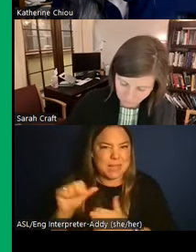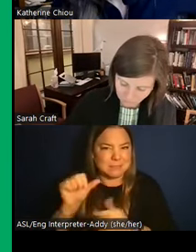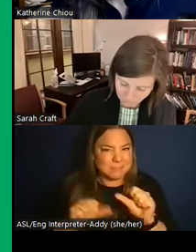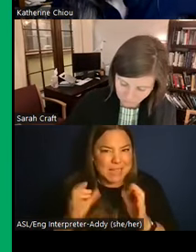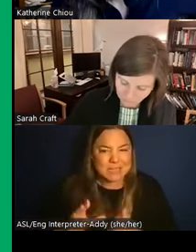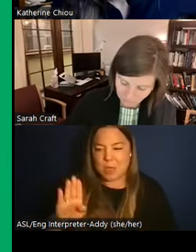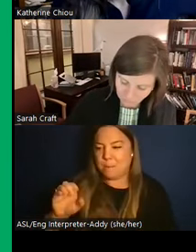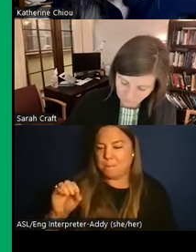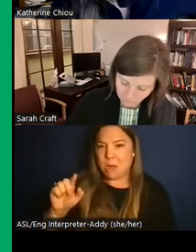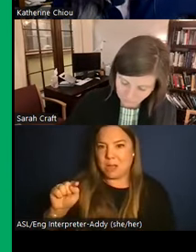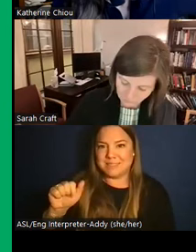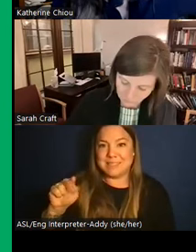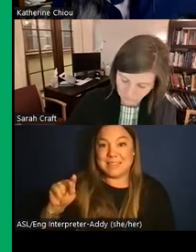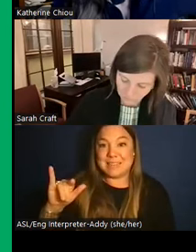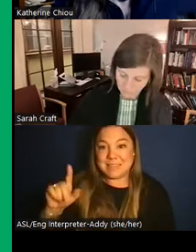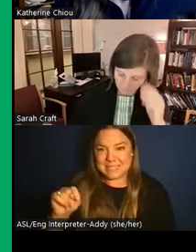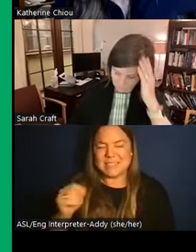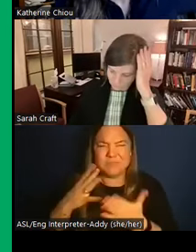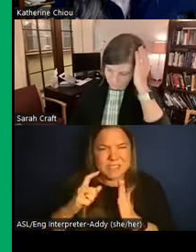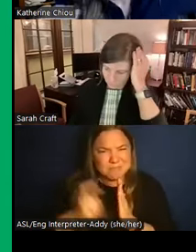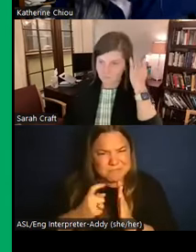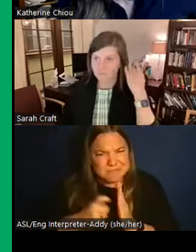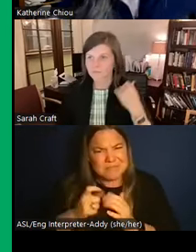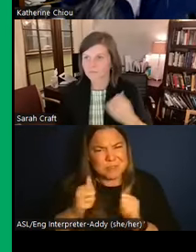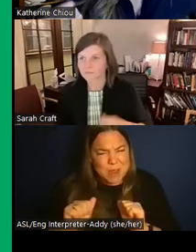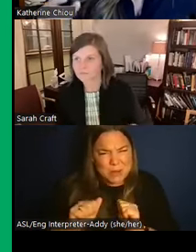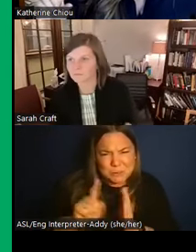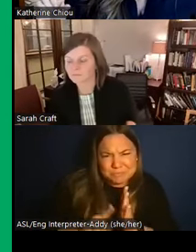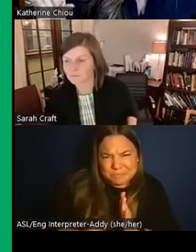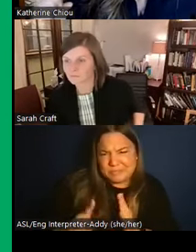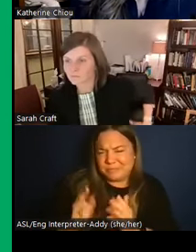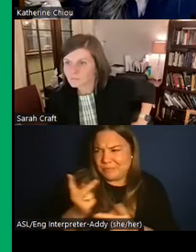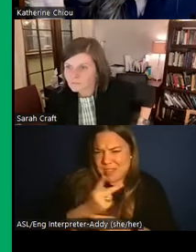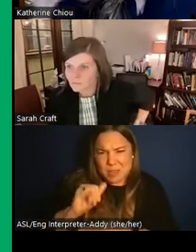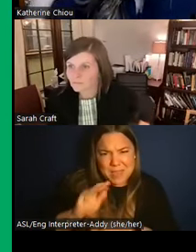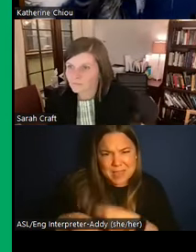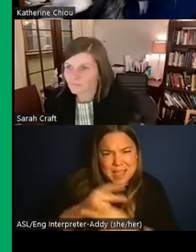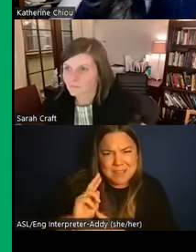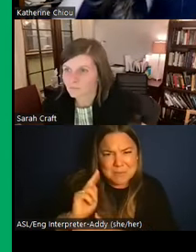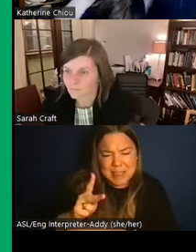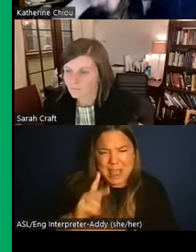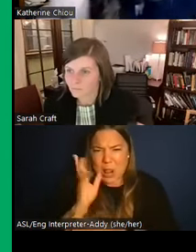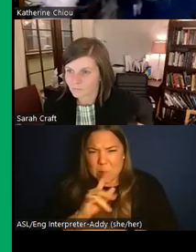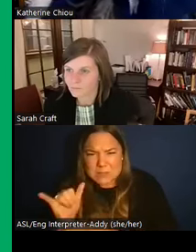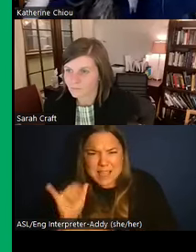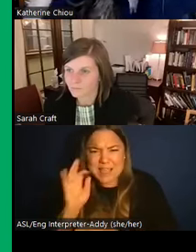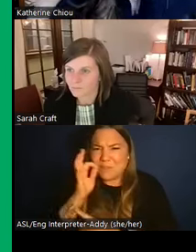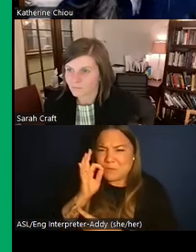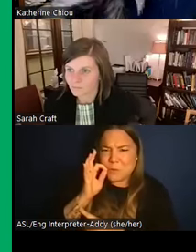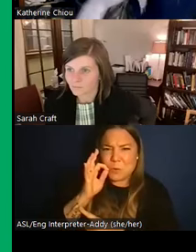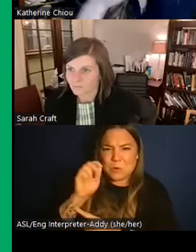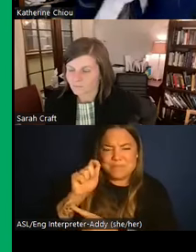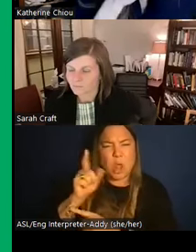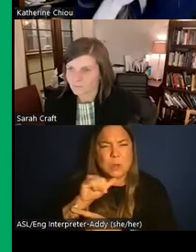to identify what this plant is based on certain properties, based on the way the plant looks, the fruit, which is this kind of like comma shaped